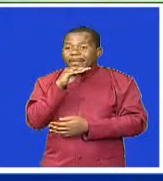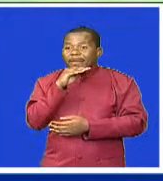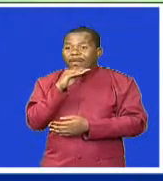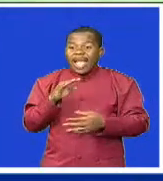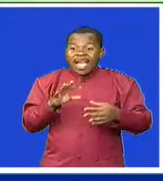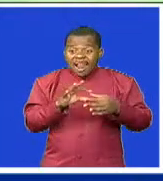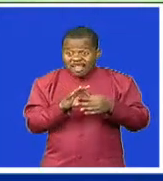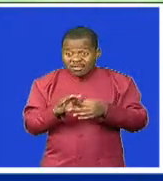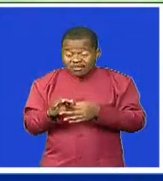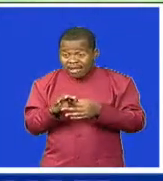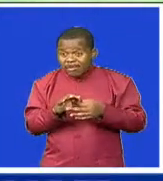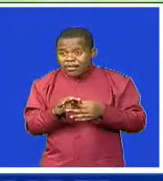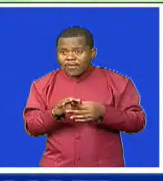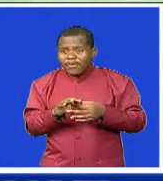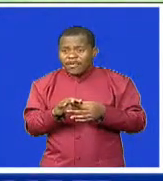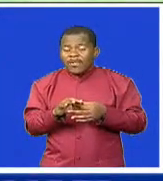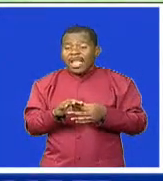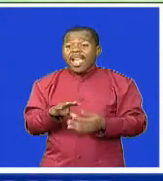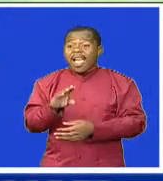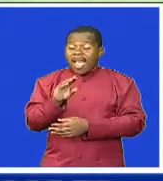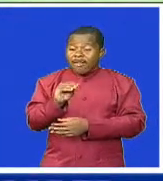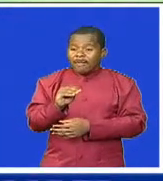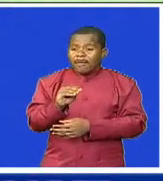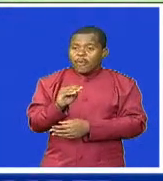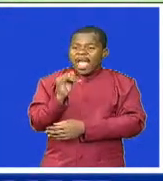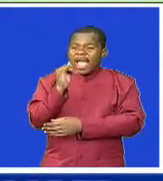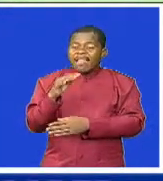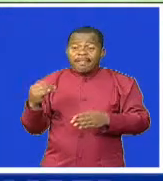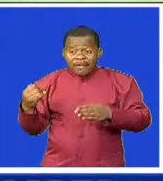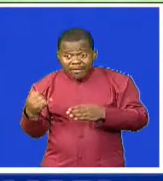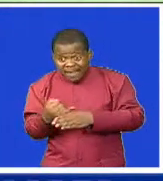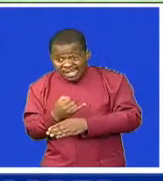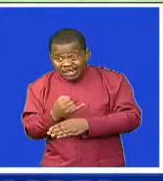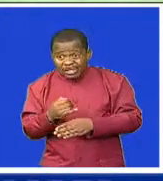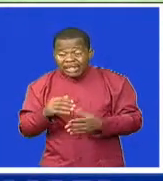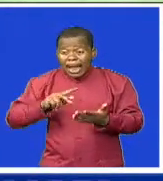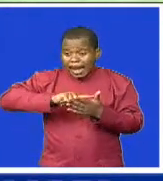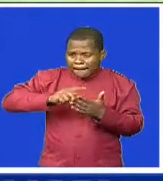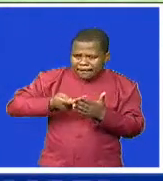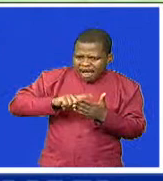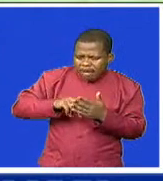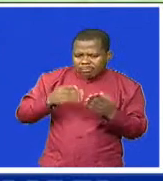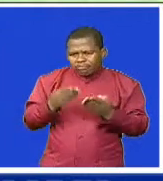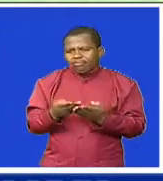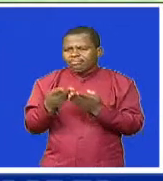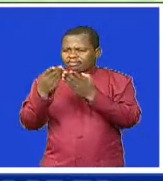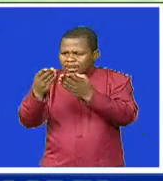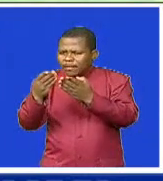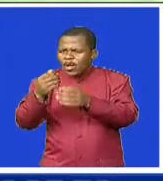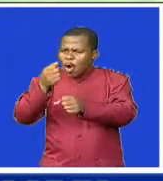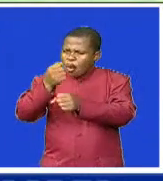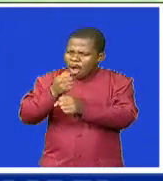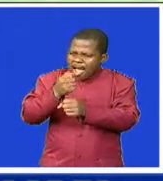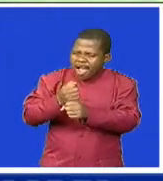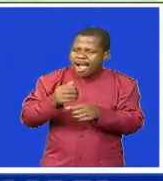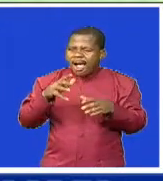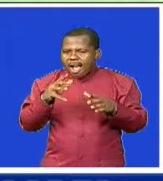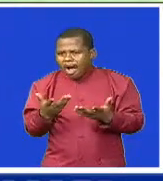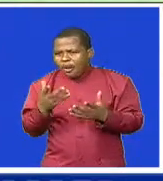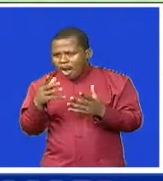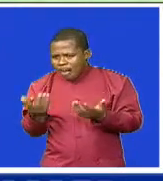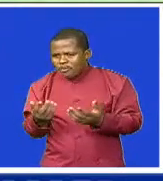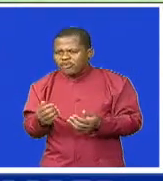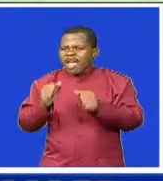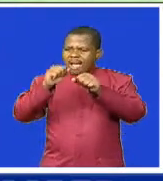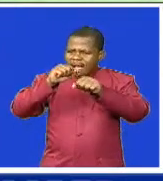Lomo says there is no doubt if the associations provide the strategic plan on how they will be operating they will be given permission to